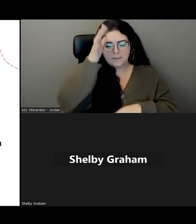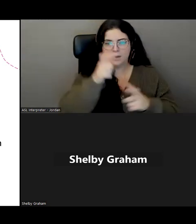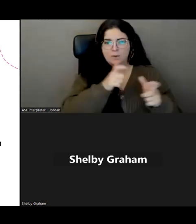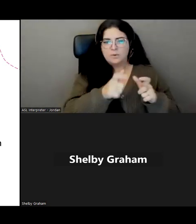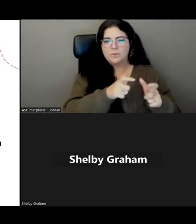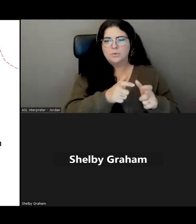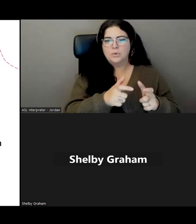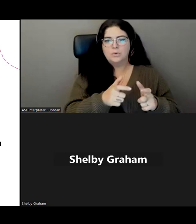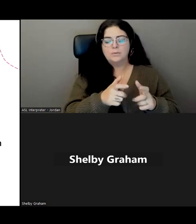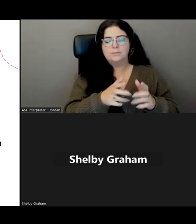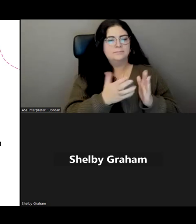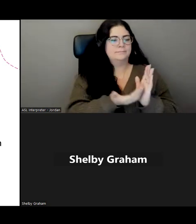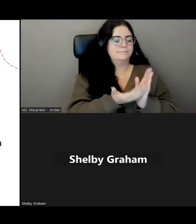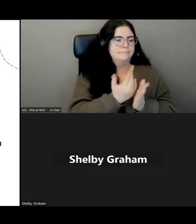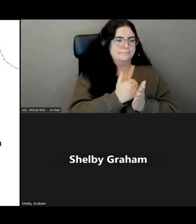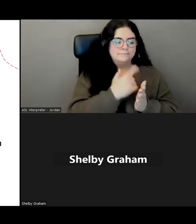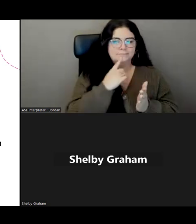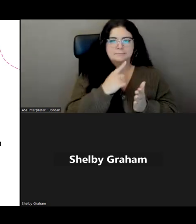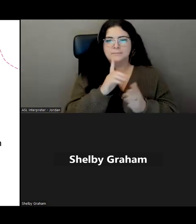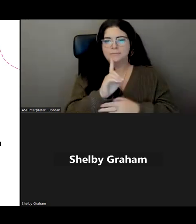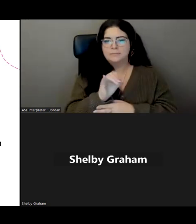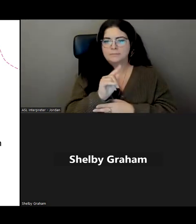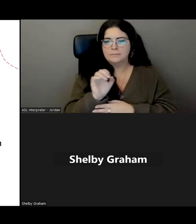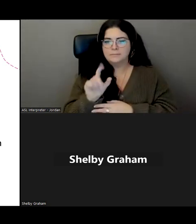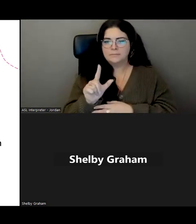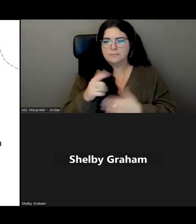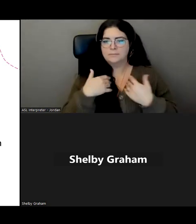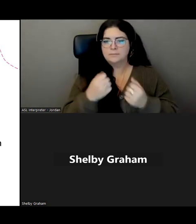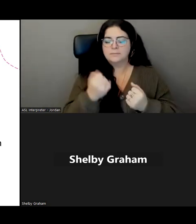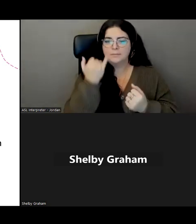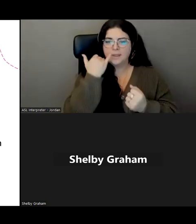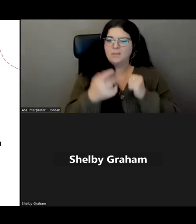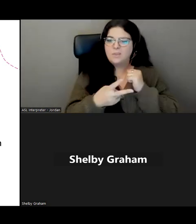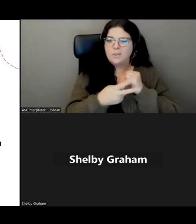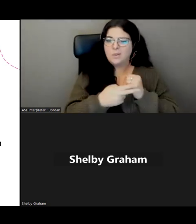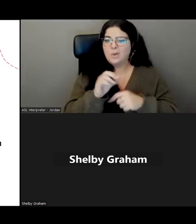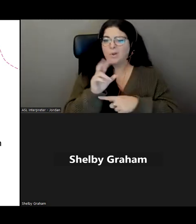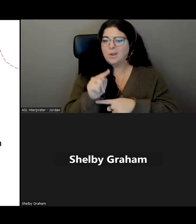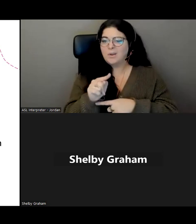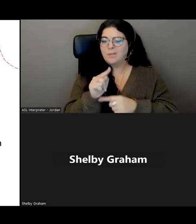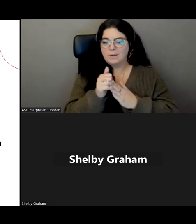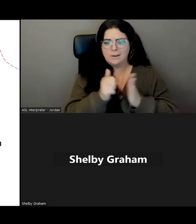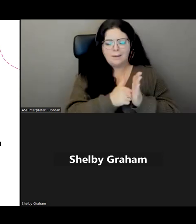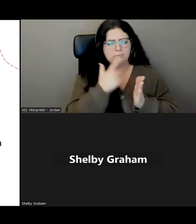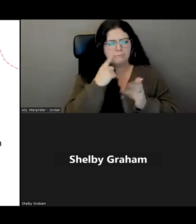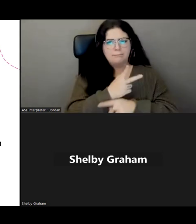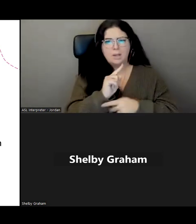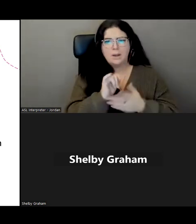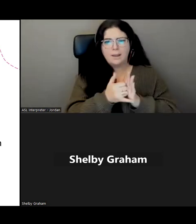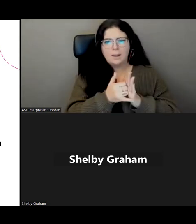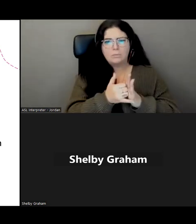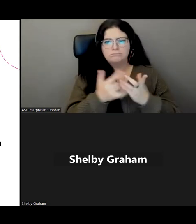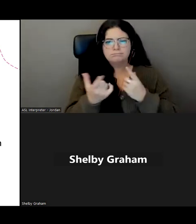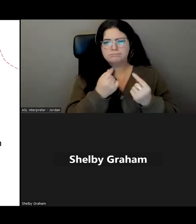going over like digital health. Maybe you've been locked out of an account and you want to figure out the steps to